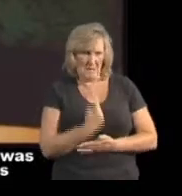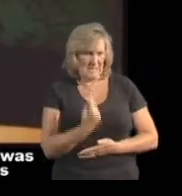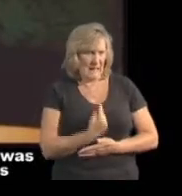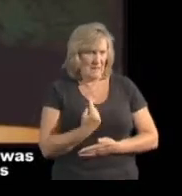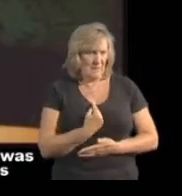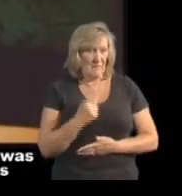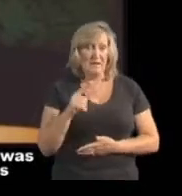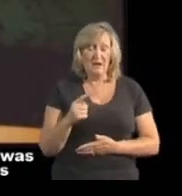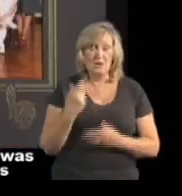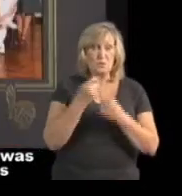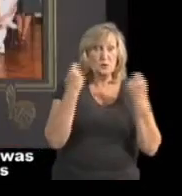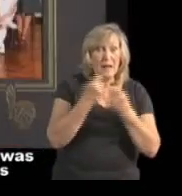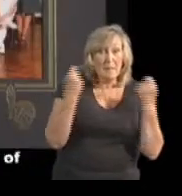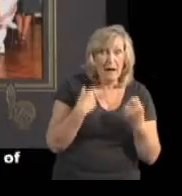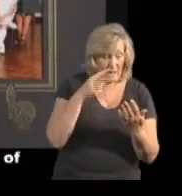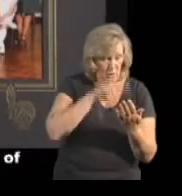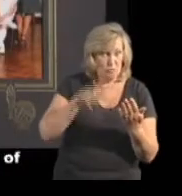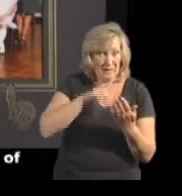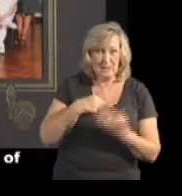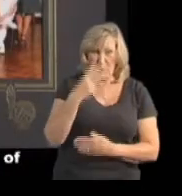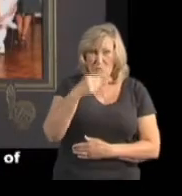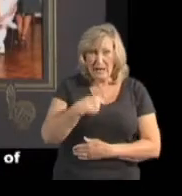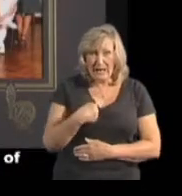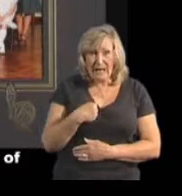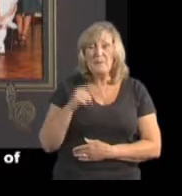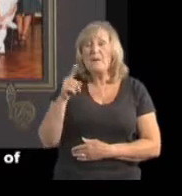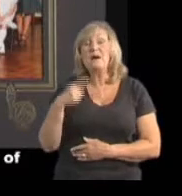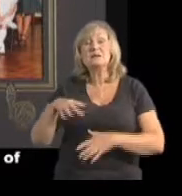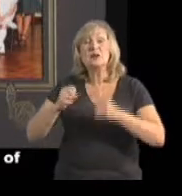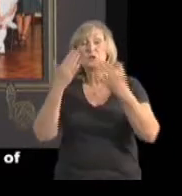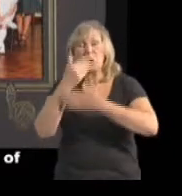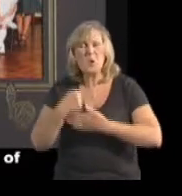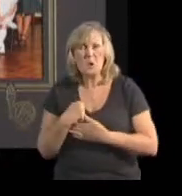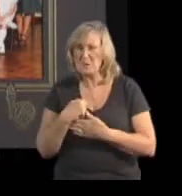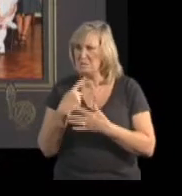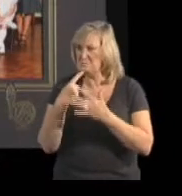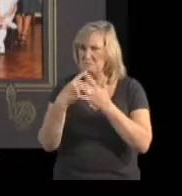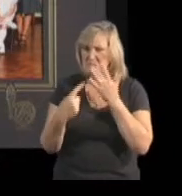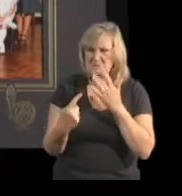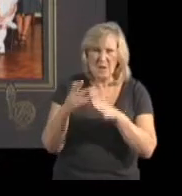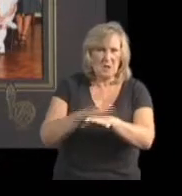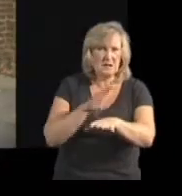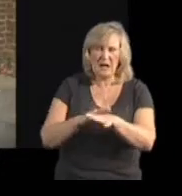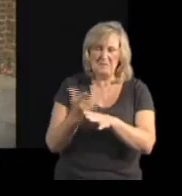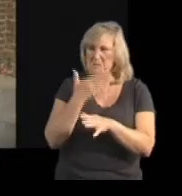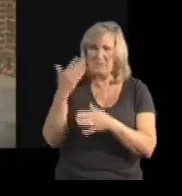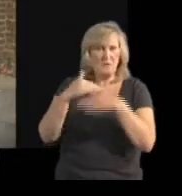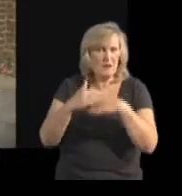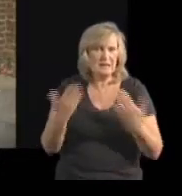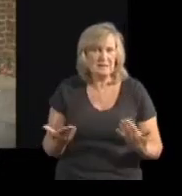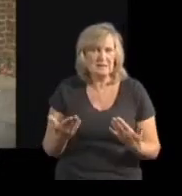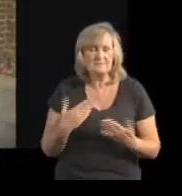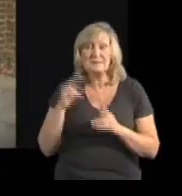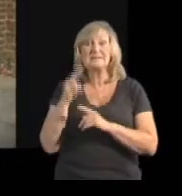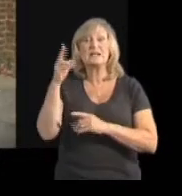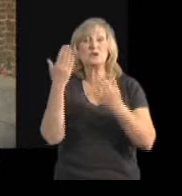three but I didn't make any friends at school or talk for the first year of school. When I went to secondary school I found